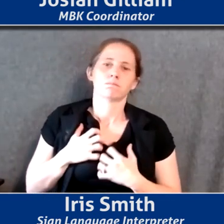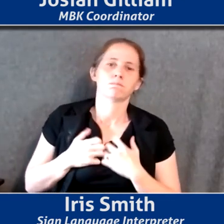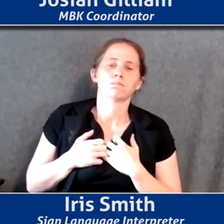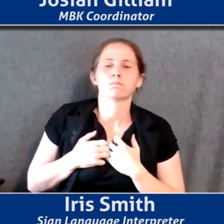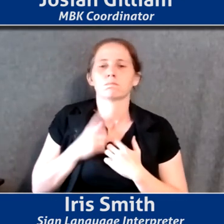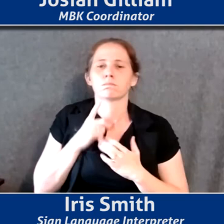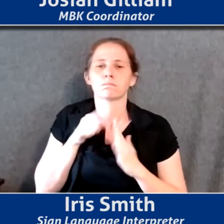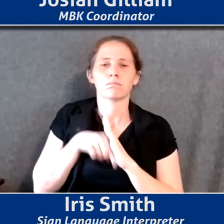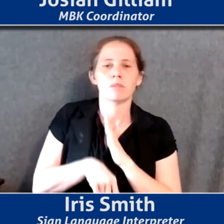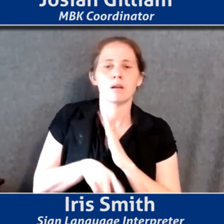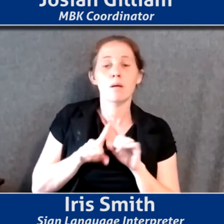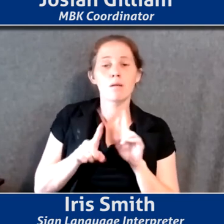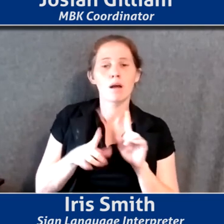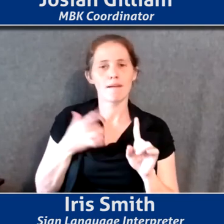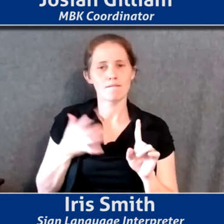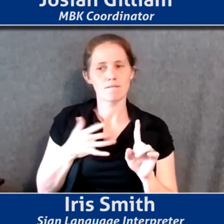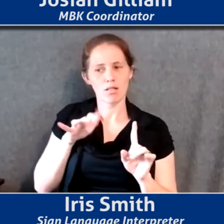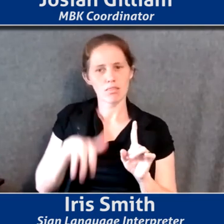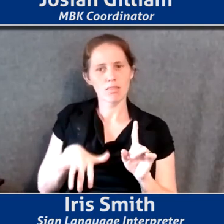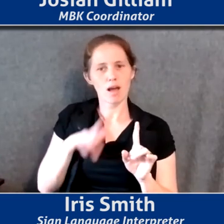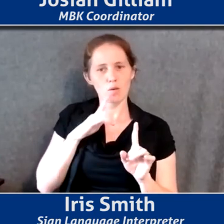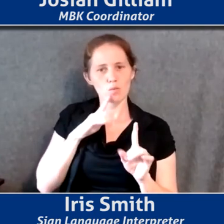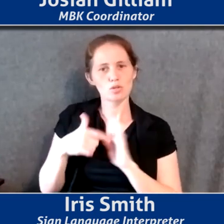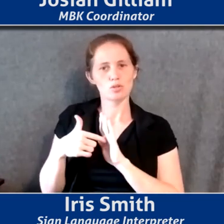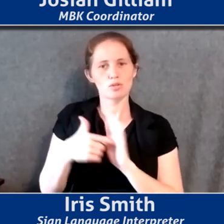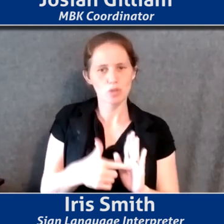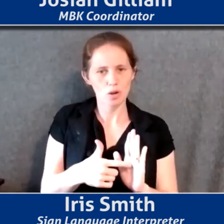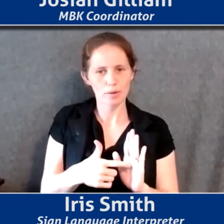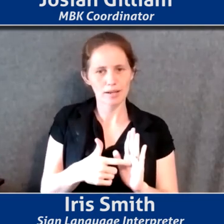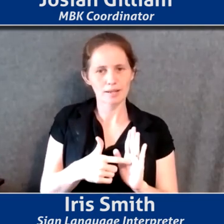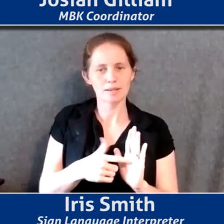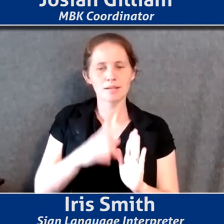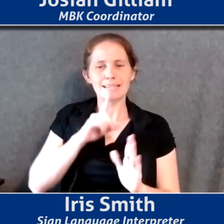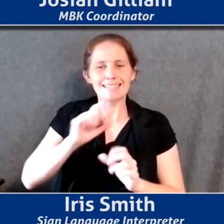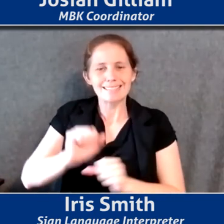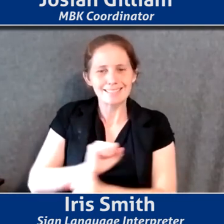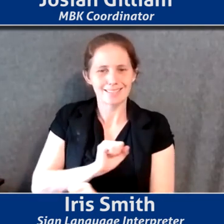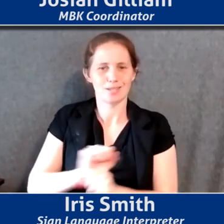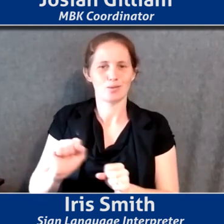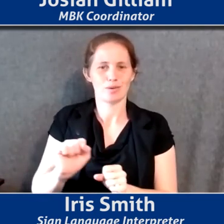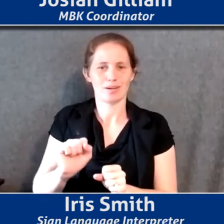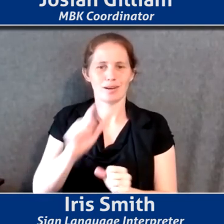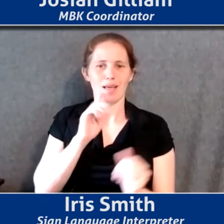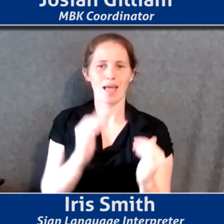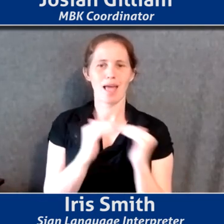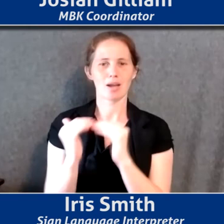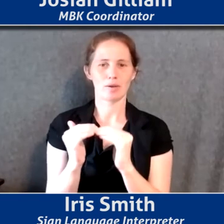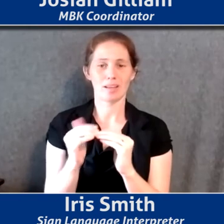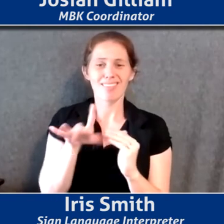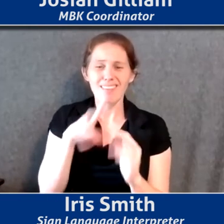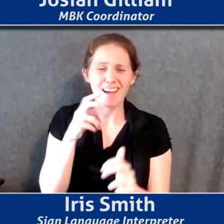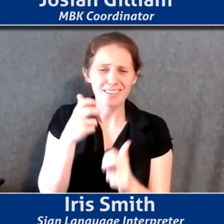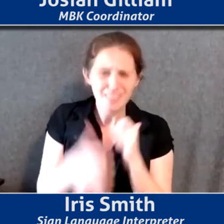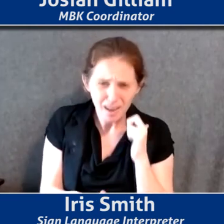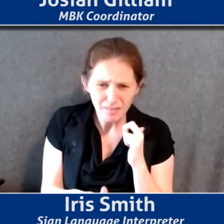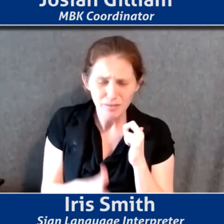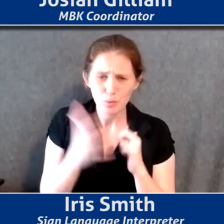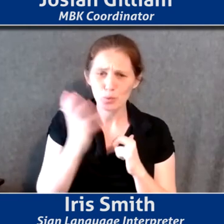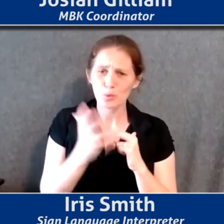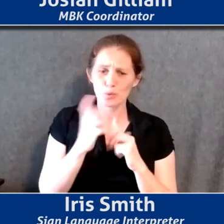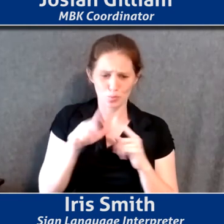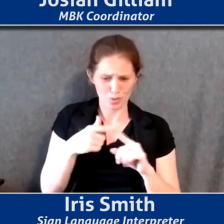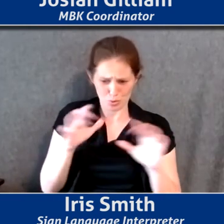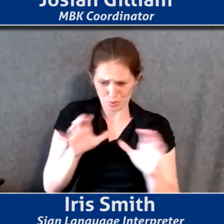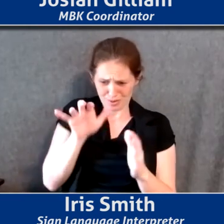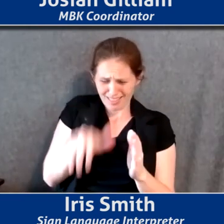yet I feel it was putting into practice genuine equity, which is hard when you're doing